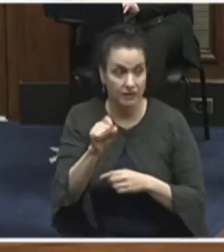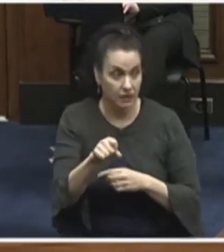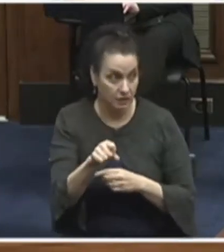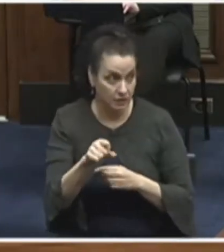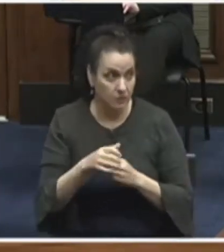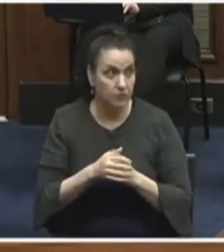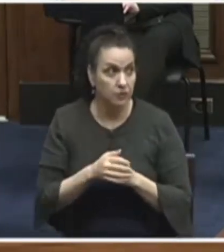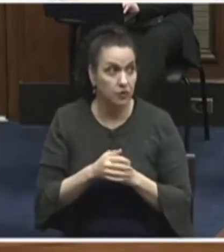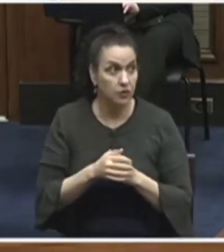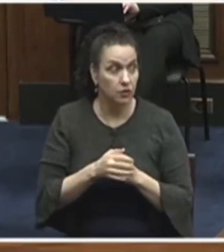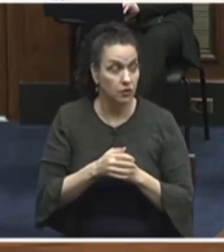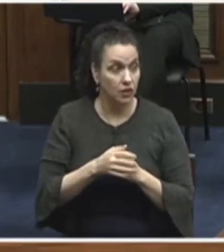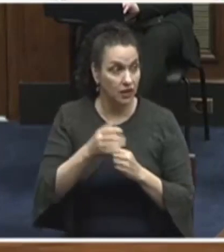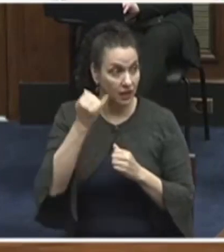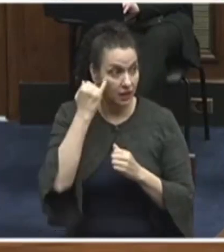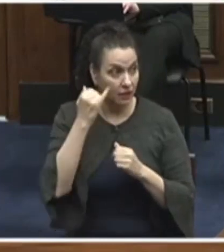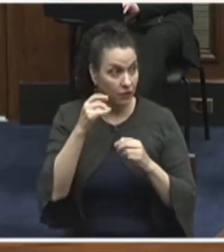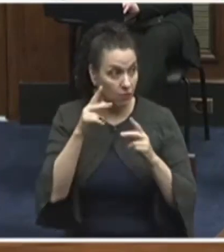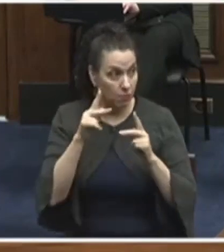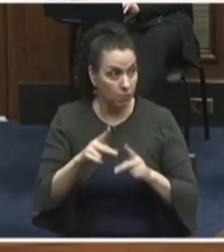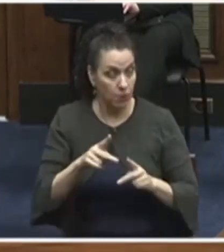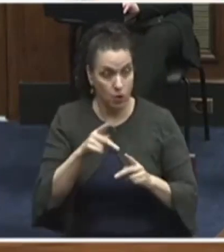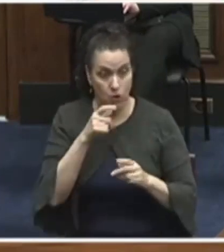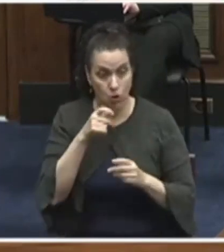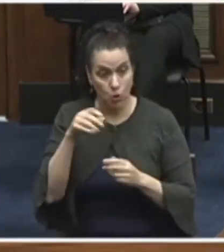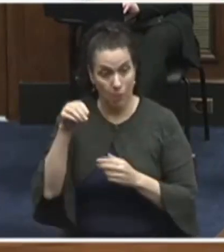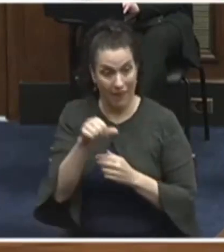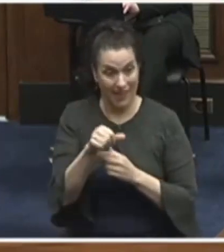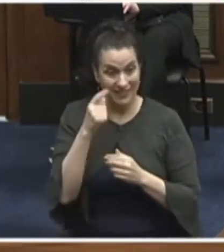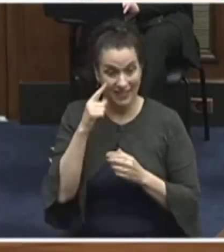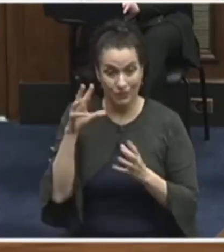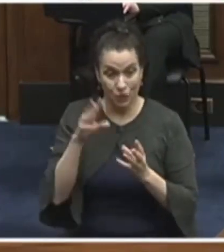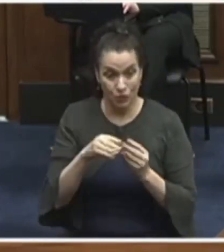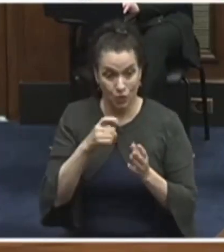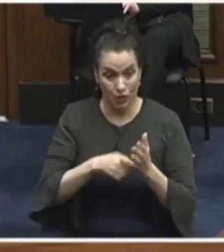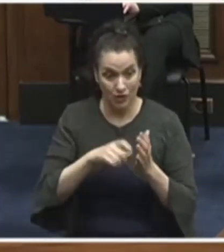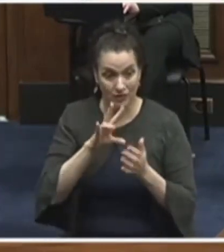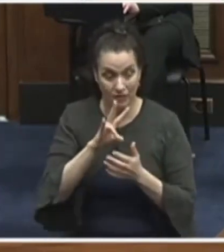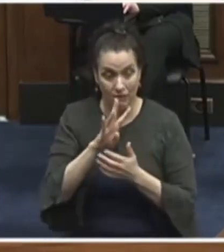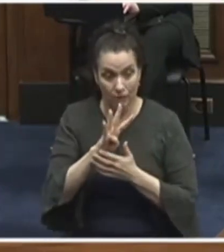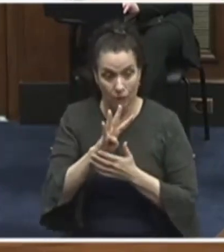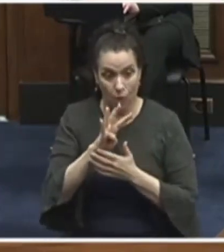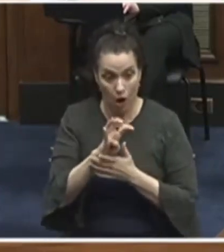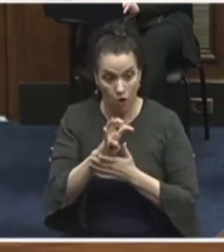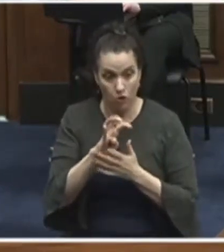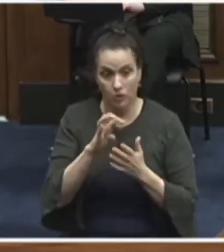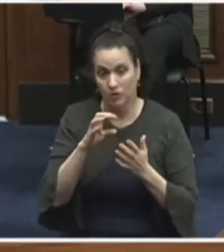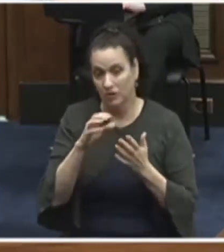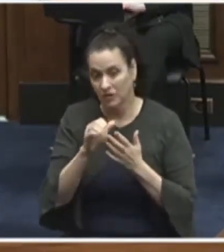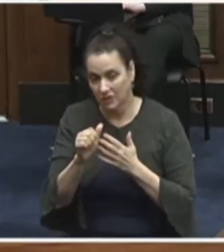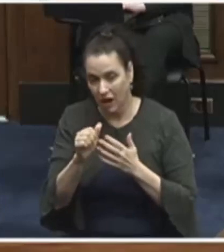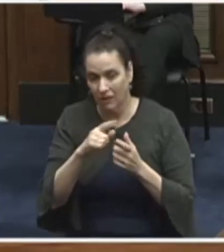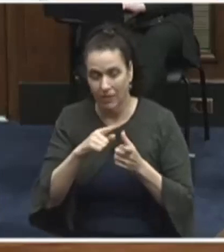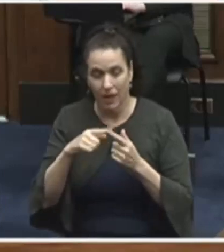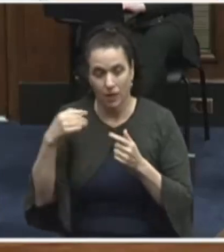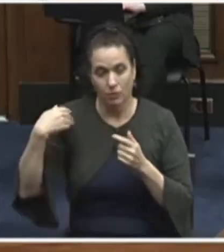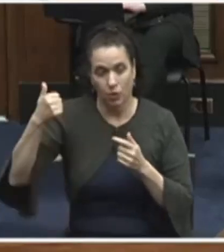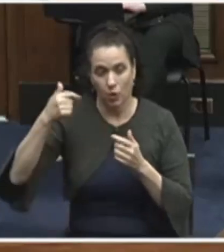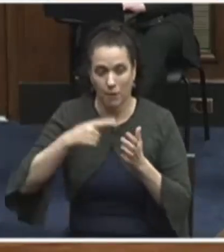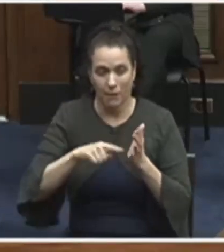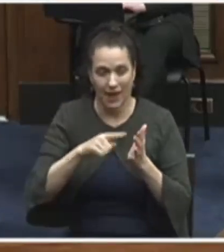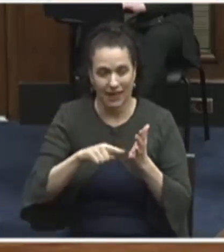So in the case of individual coverage, if the total cost is around $7,400, and your employer pays, say, $6,200,